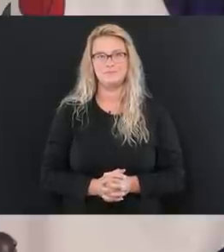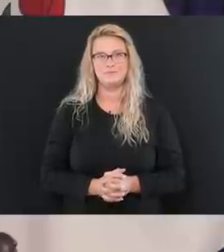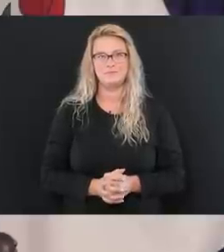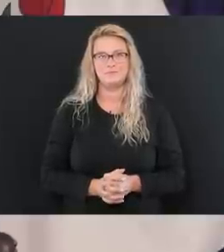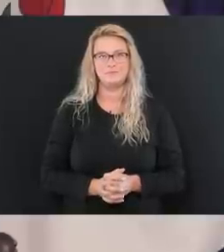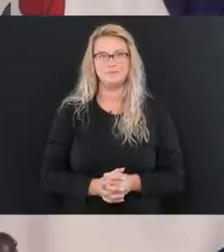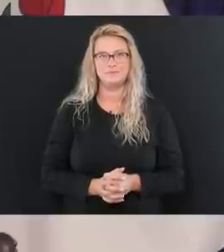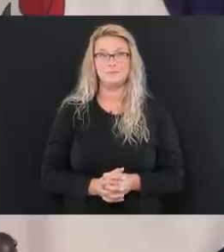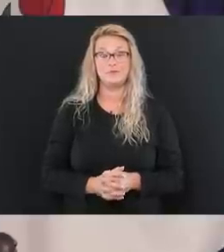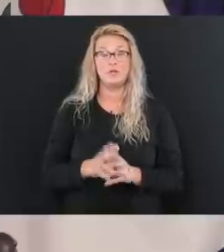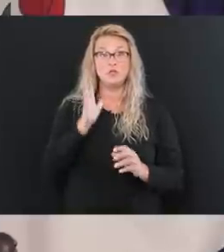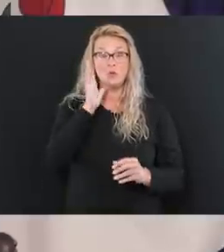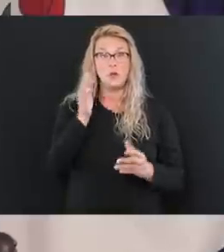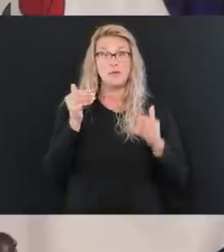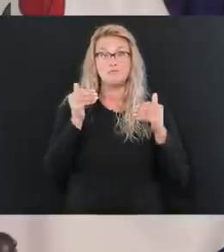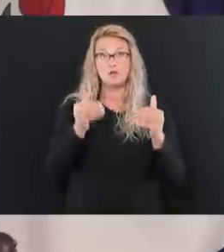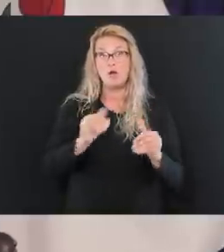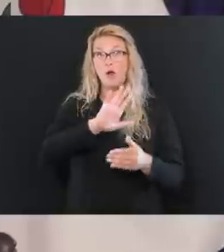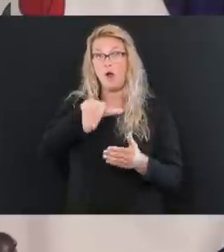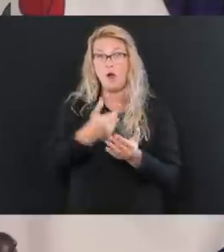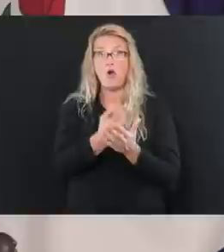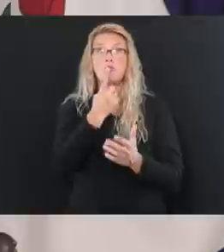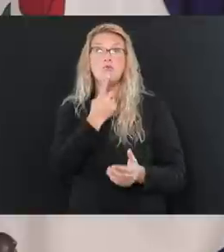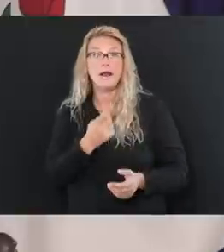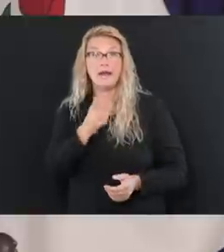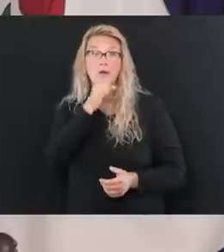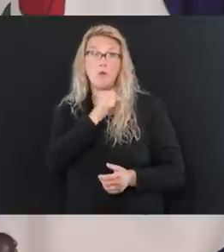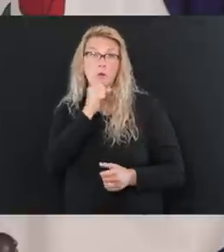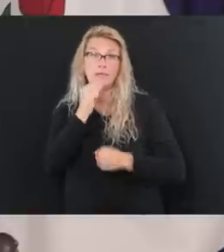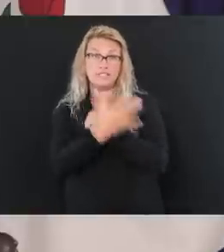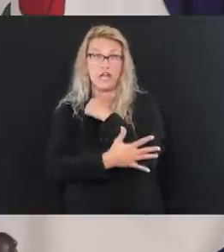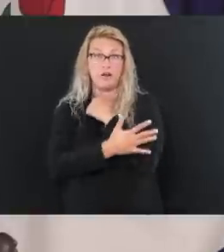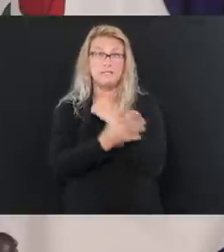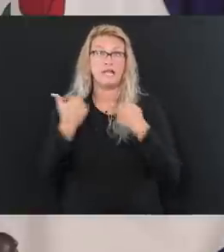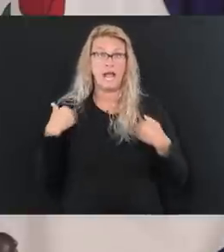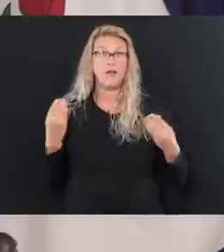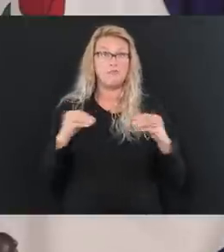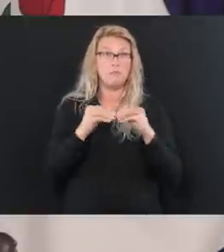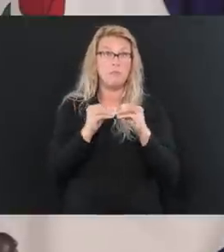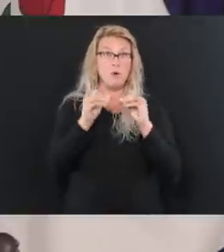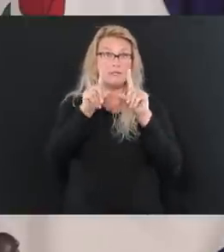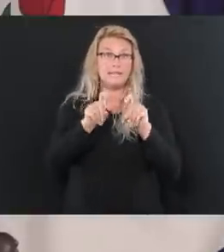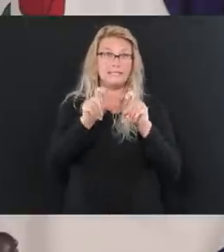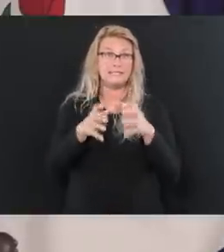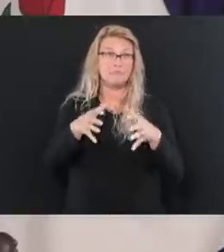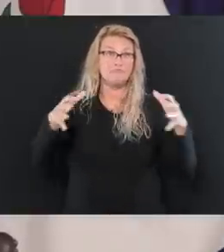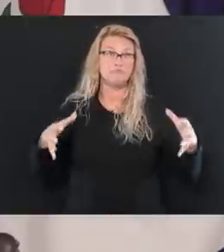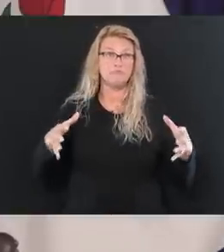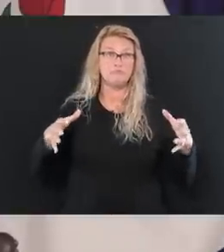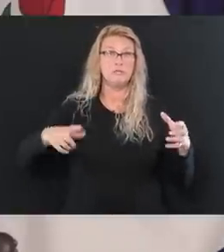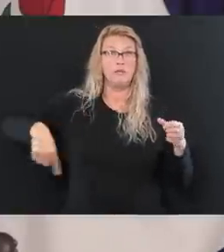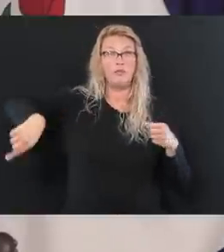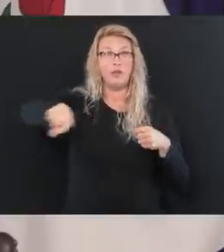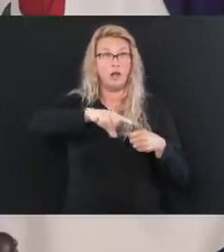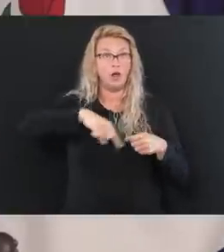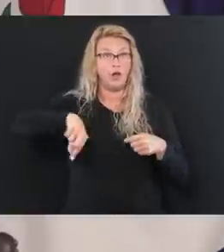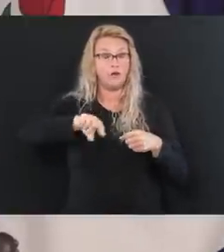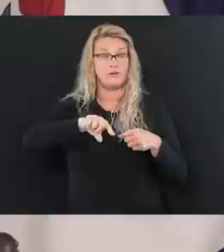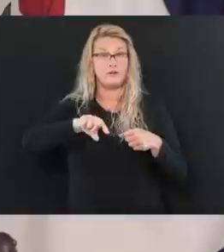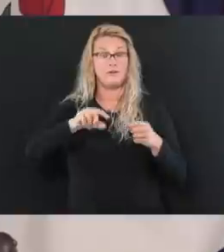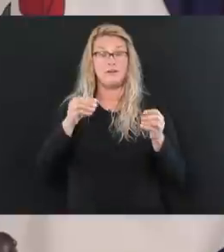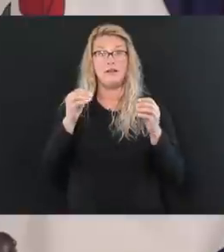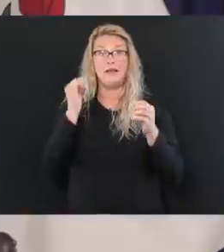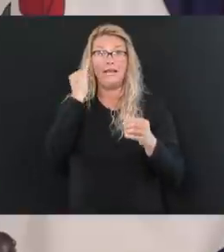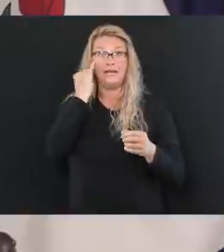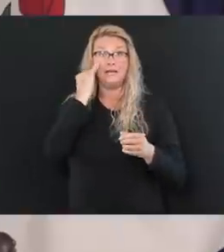So we're going to do that in all the red and all the orange counties, and hopefully we'll be able to do that as well in the gold